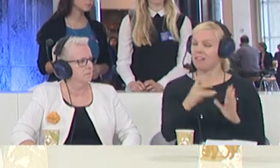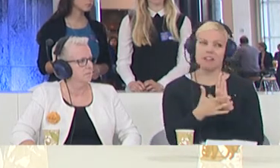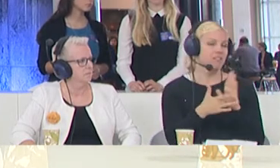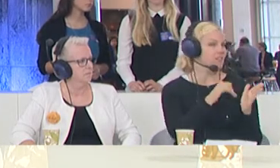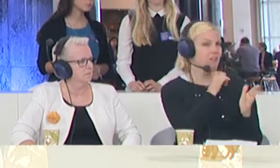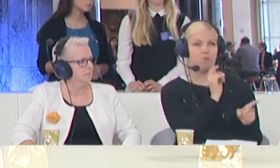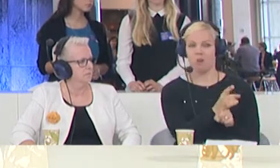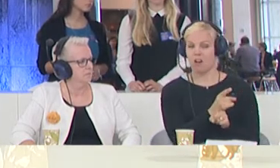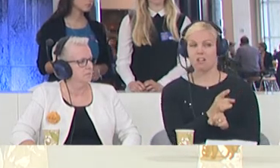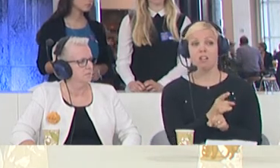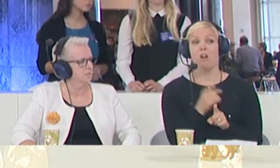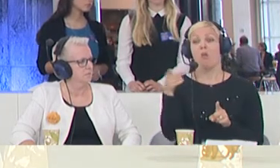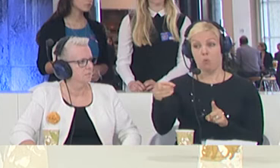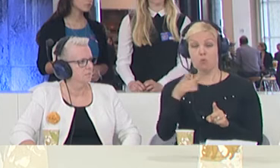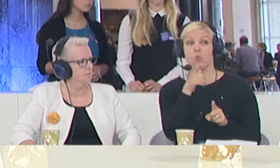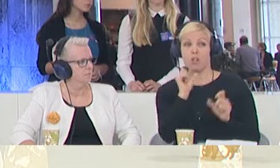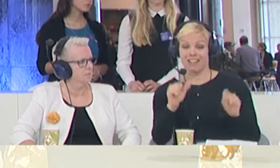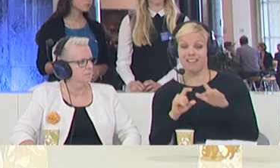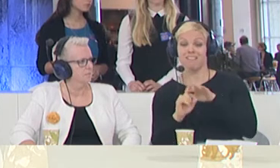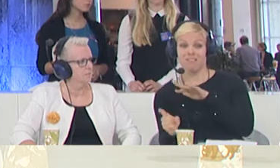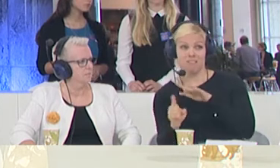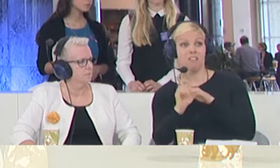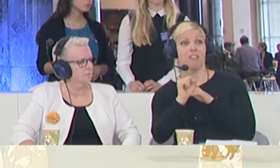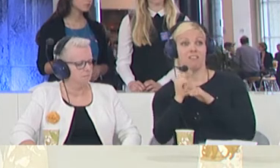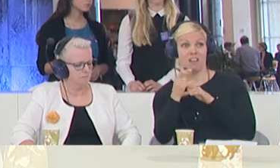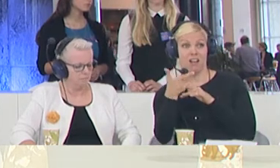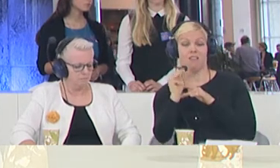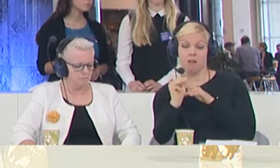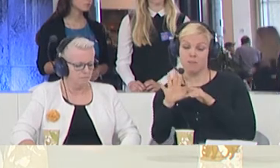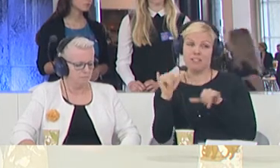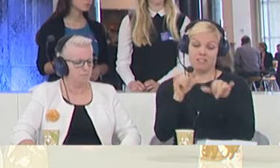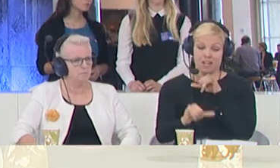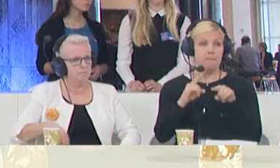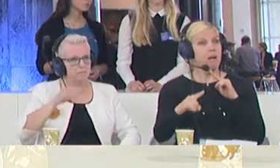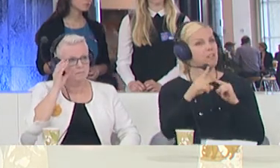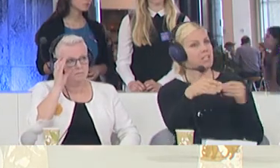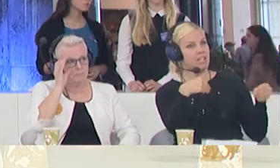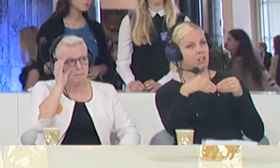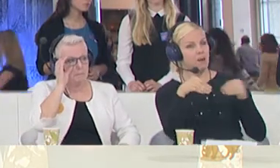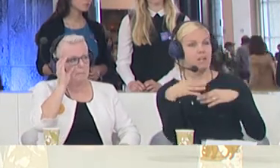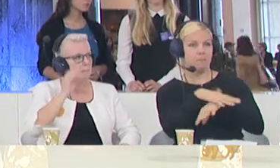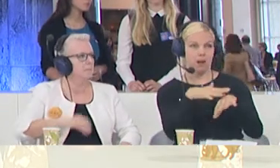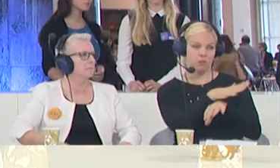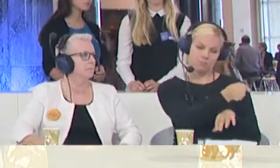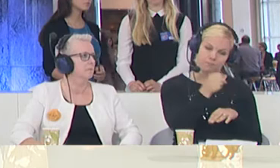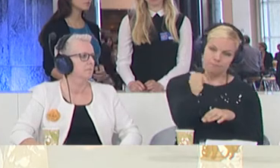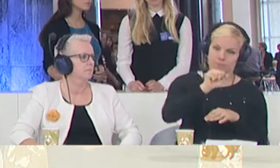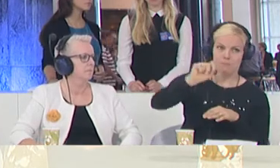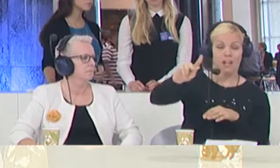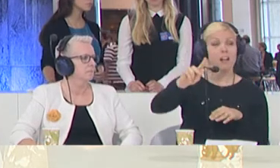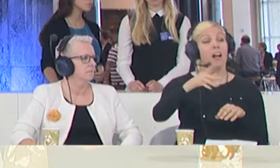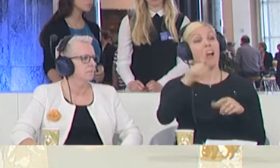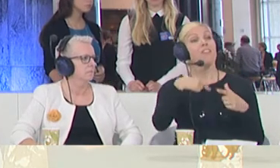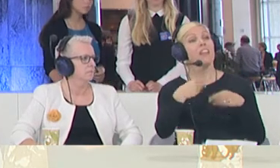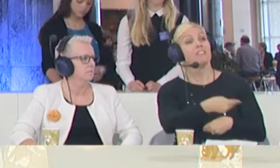asylums, those who are entitled to asylum should stay, but economic migrants would have been returned. And then they put out the quota as well, the distribution list.